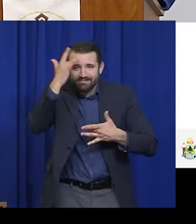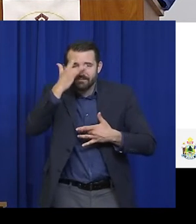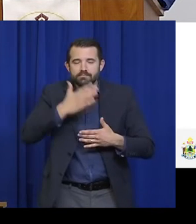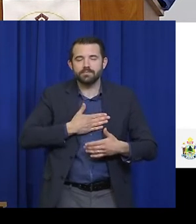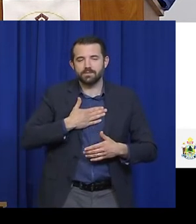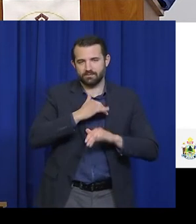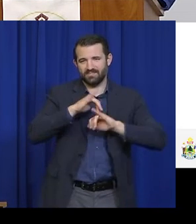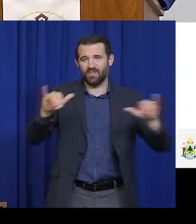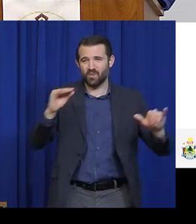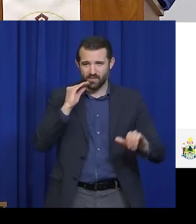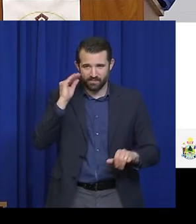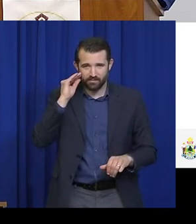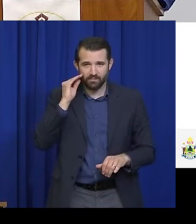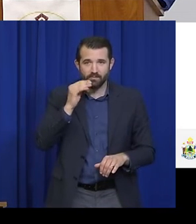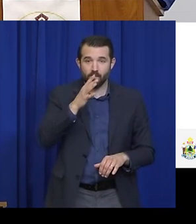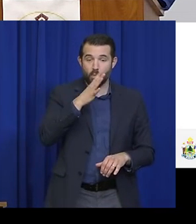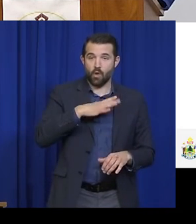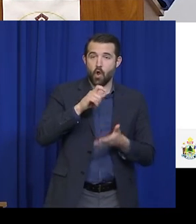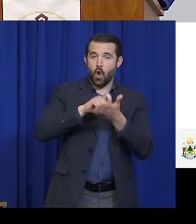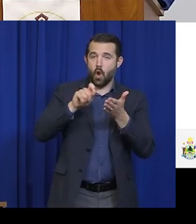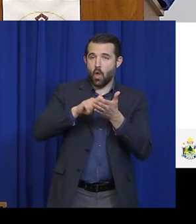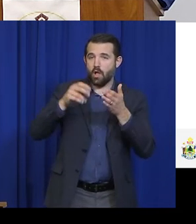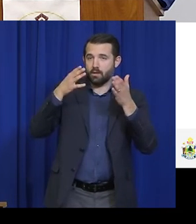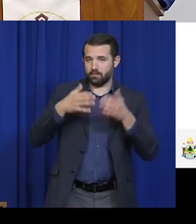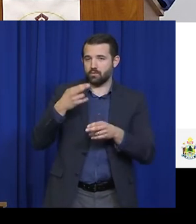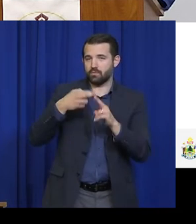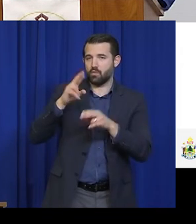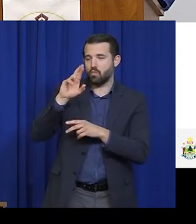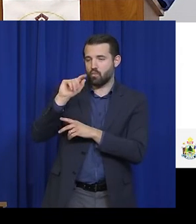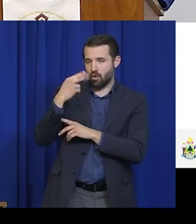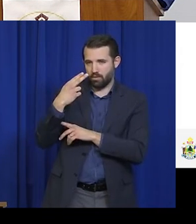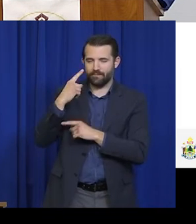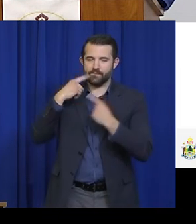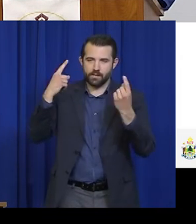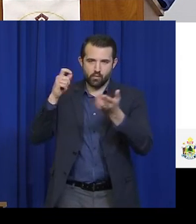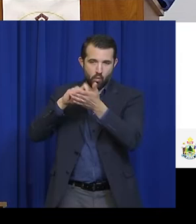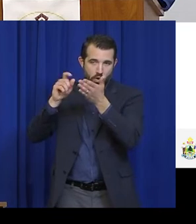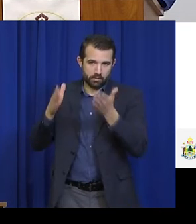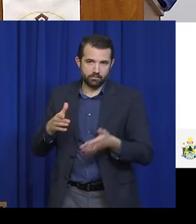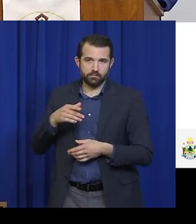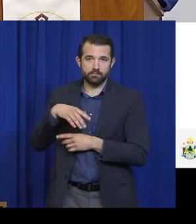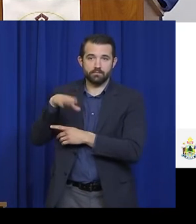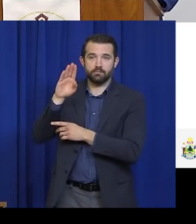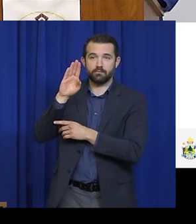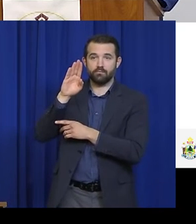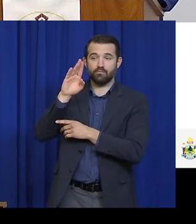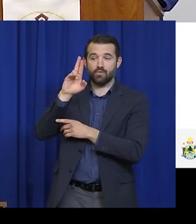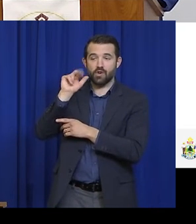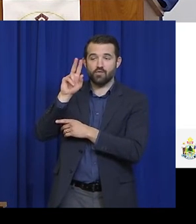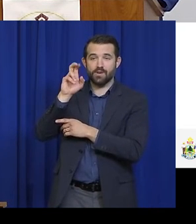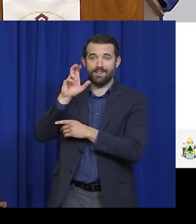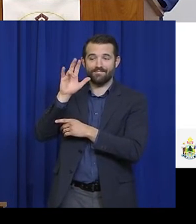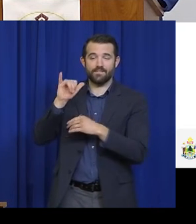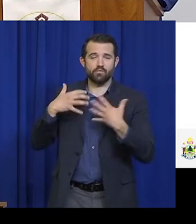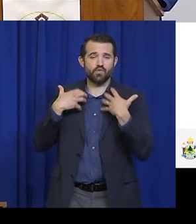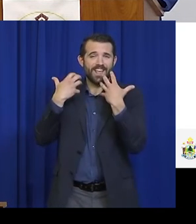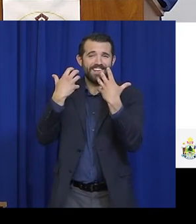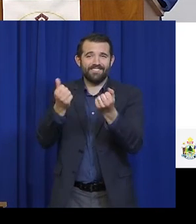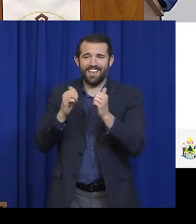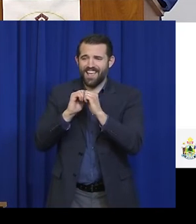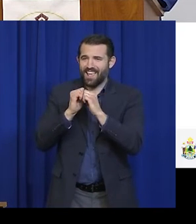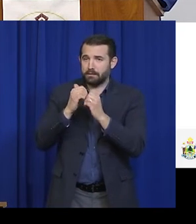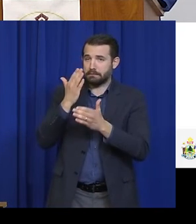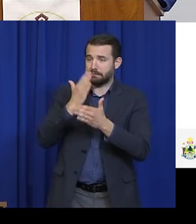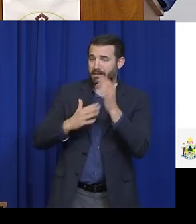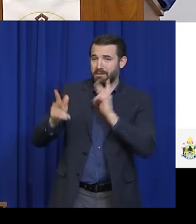once said, quote, There are so many ways to be brave in this world. Sometimes bravery involves laying down your